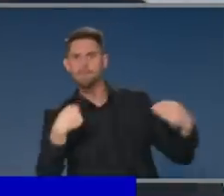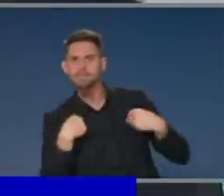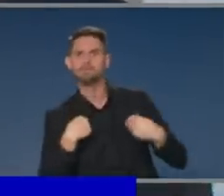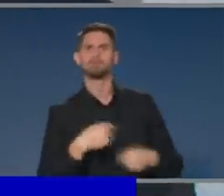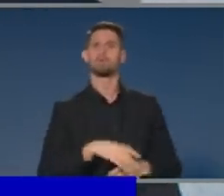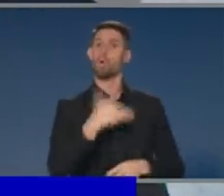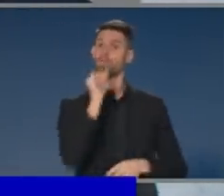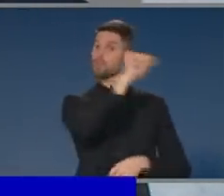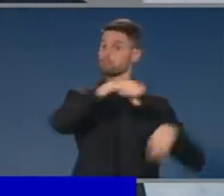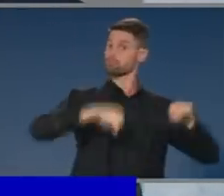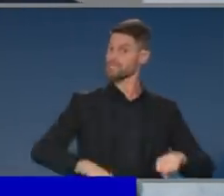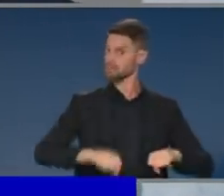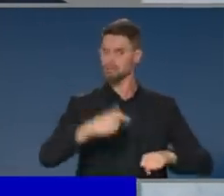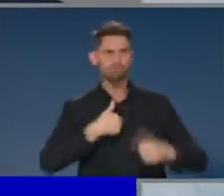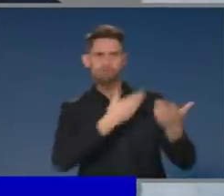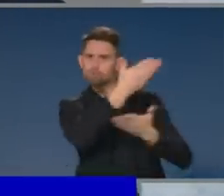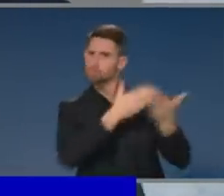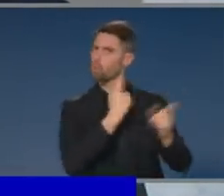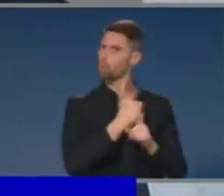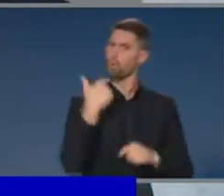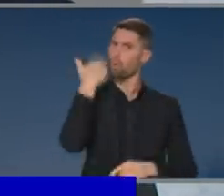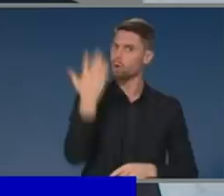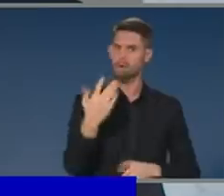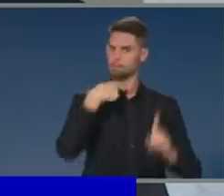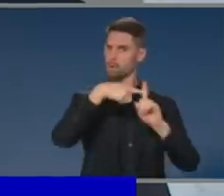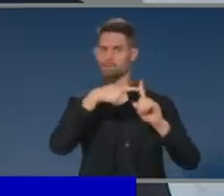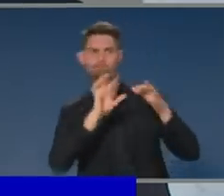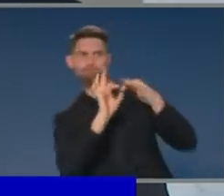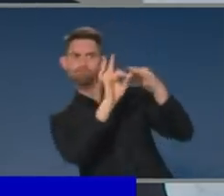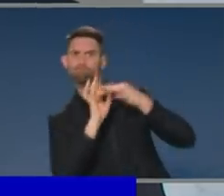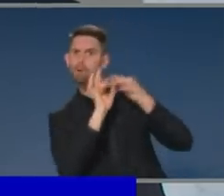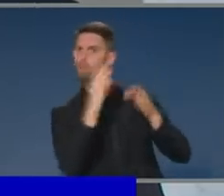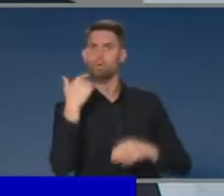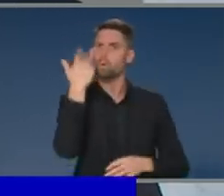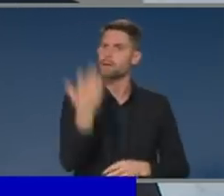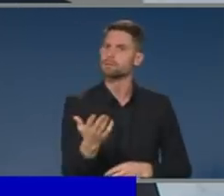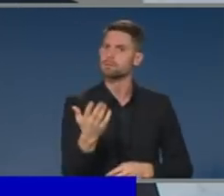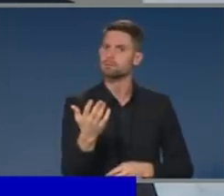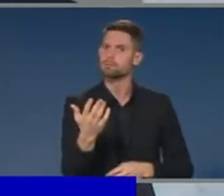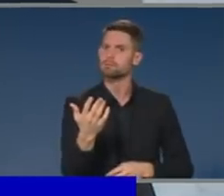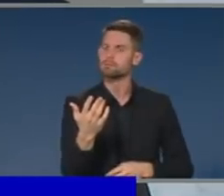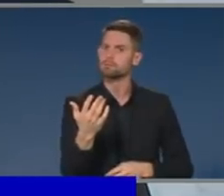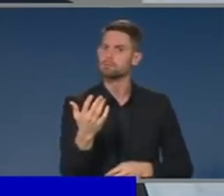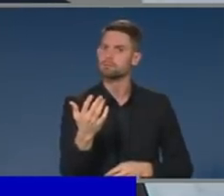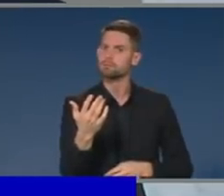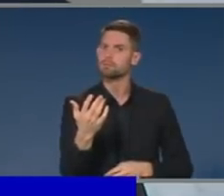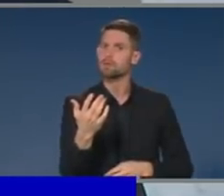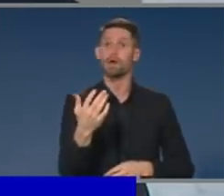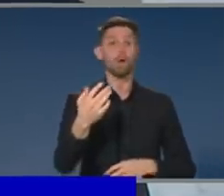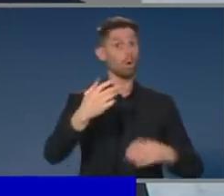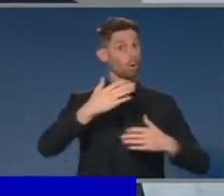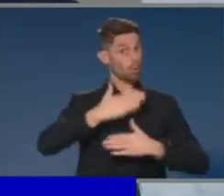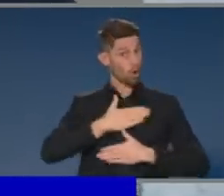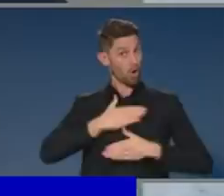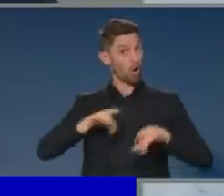President Xi. And we'll continue to do that in good faith. And we'll do that, though, always standing by the values and the positions